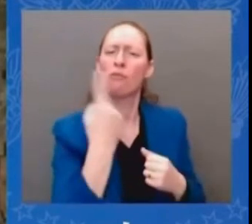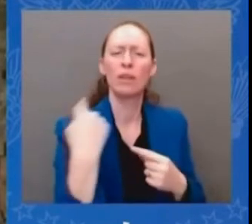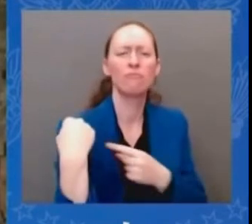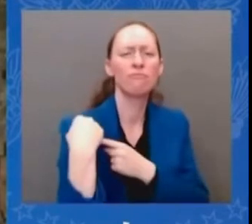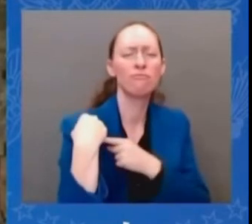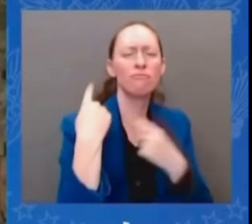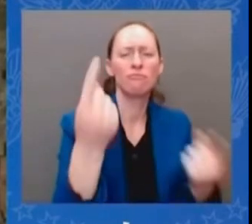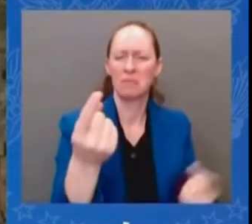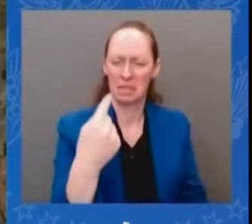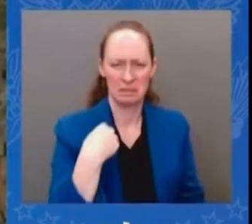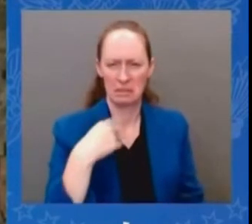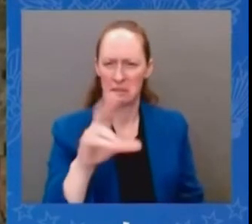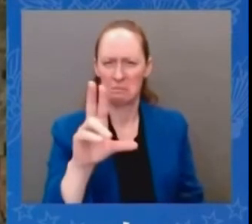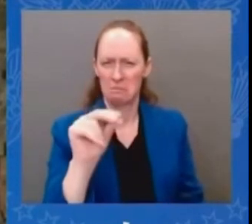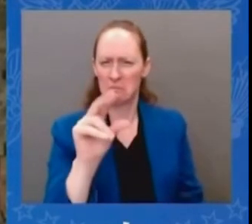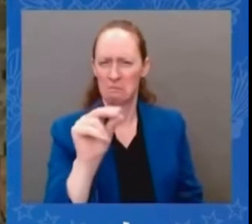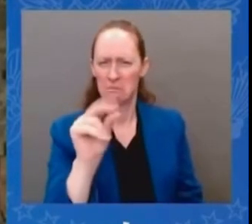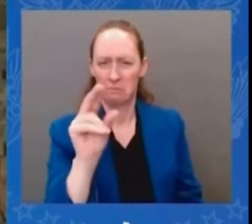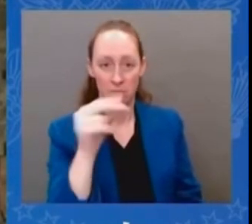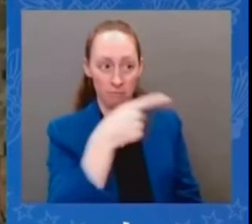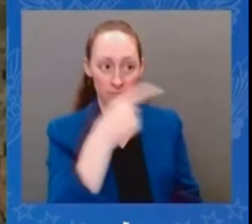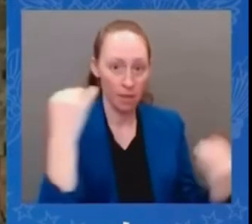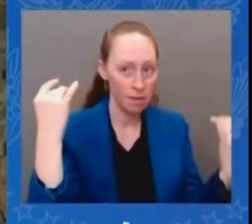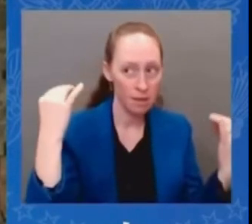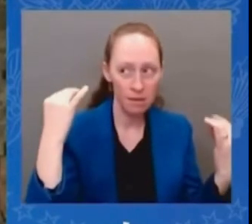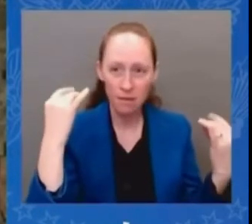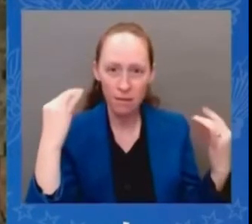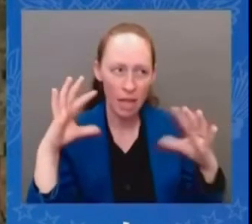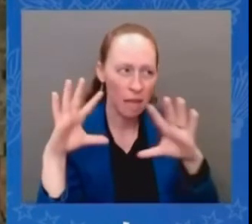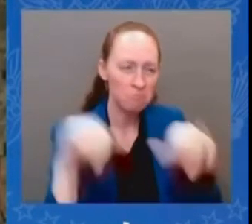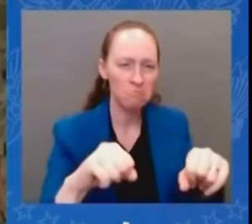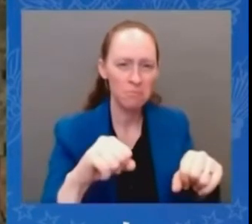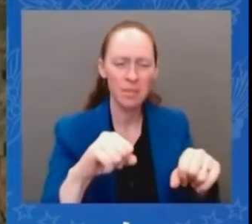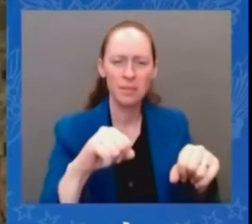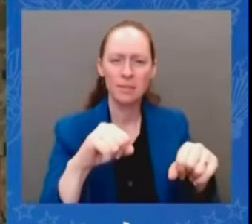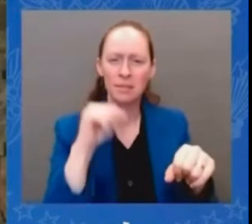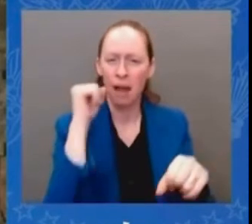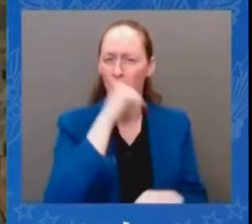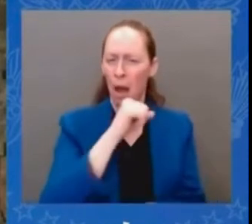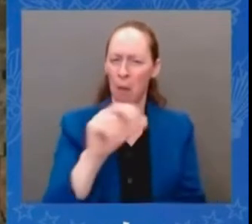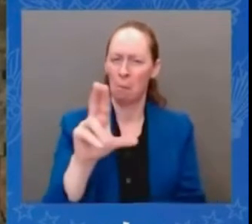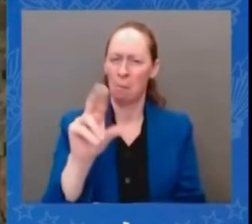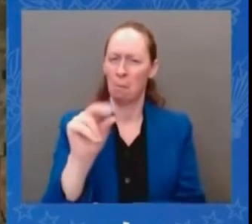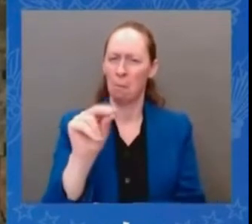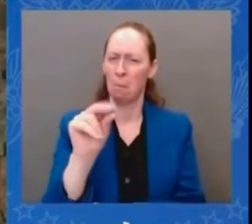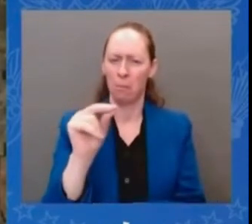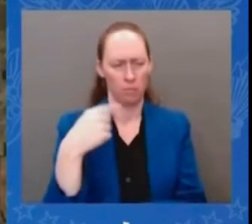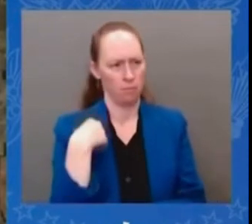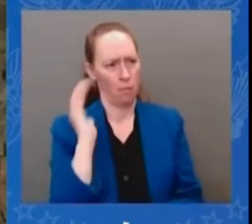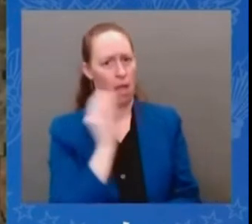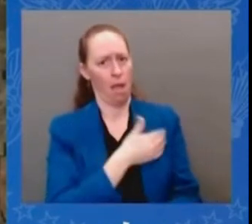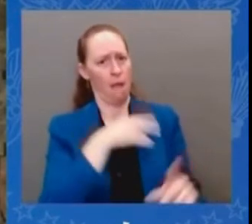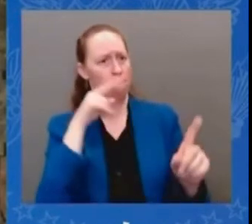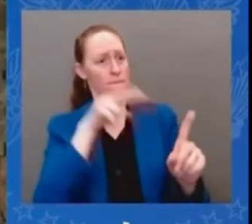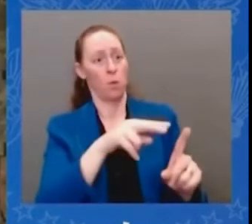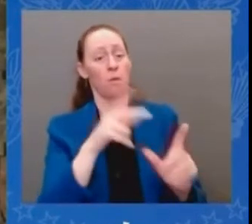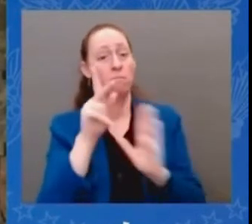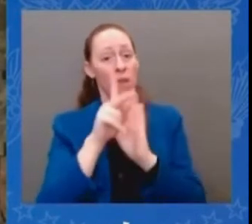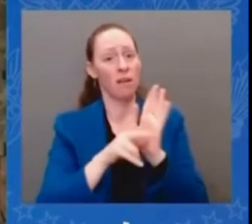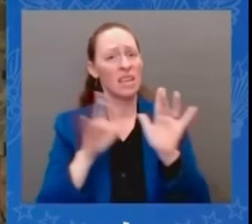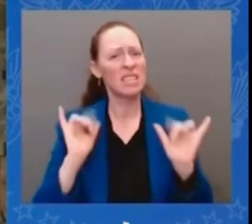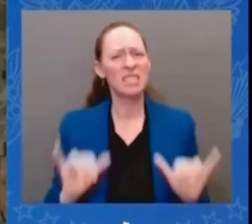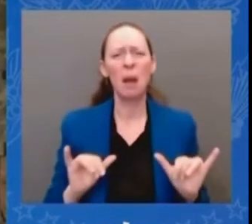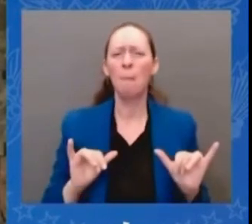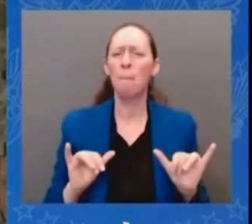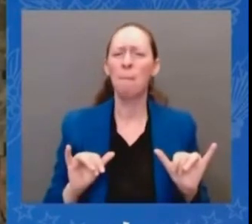it clear that our policy in taiwan has not changed at all it's the same exact position we've had i made it clear that